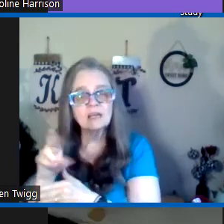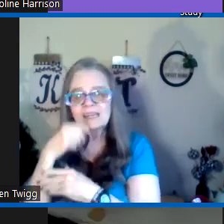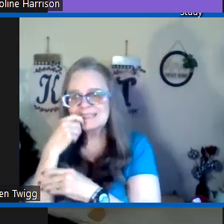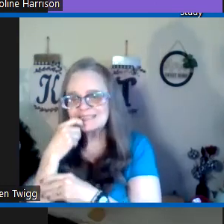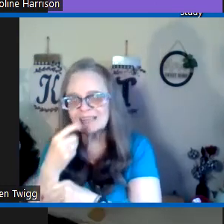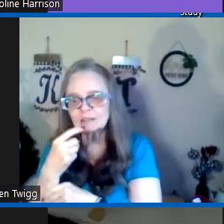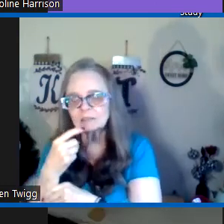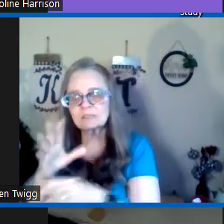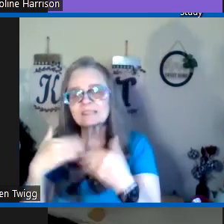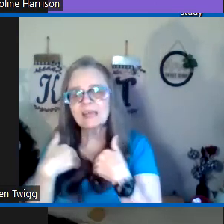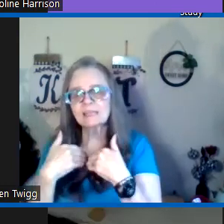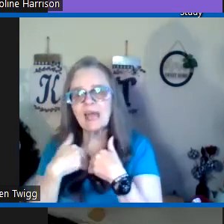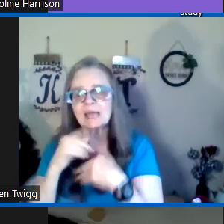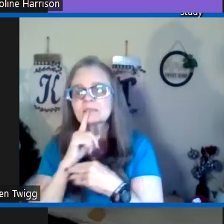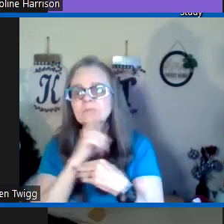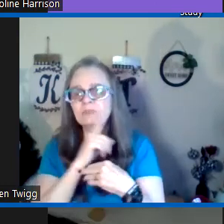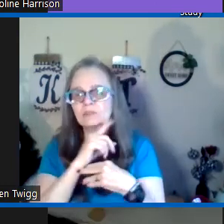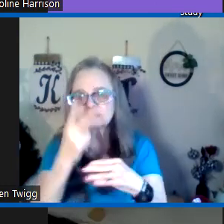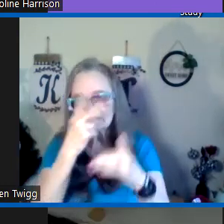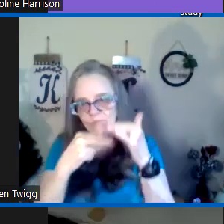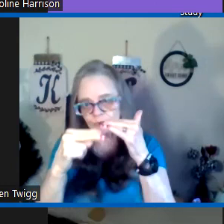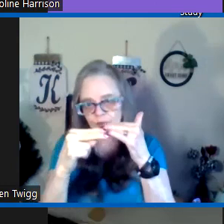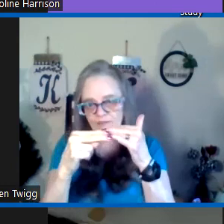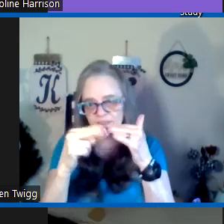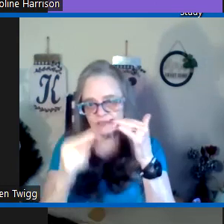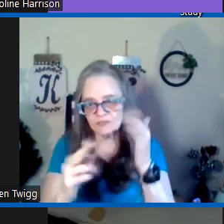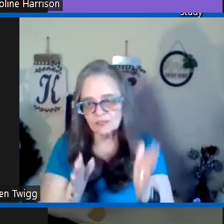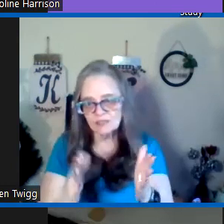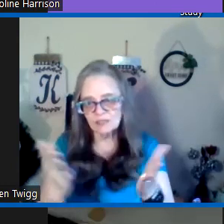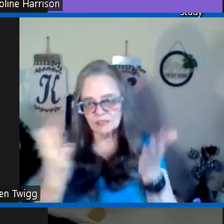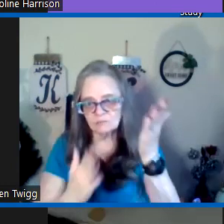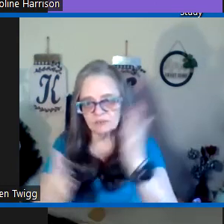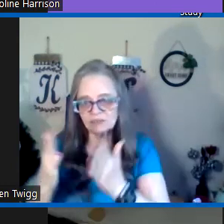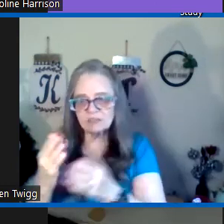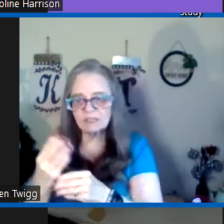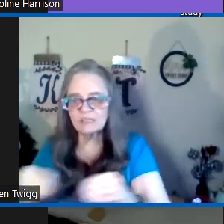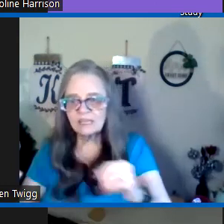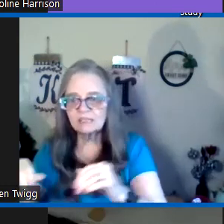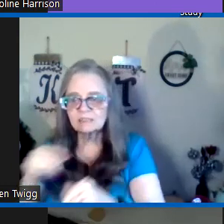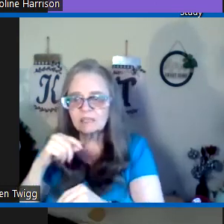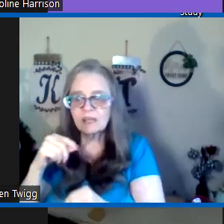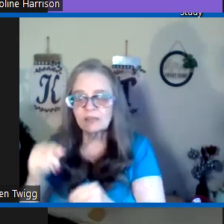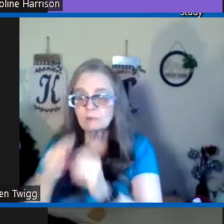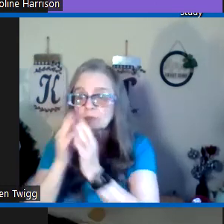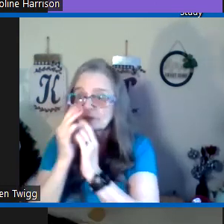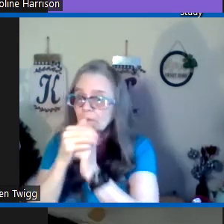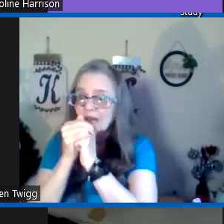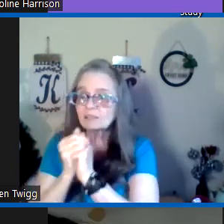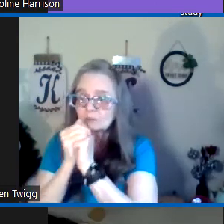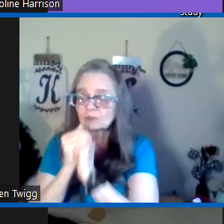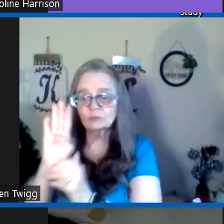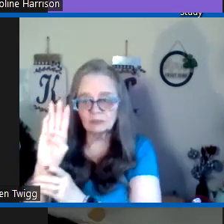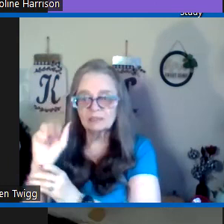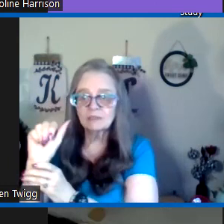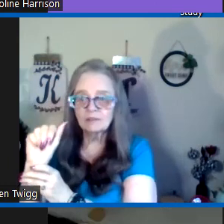jeremiah he's telling him because they had some false prophets come into their land and they were they